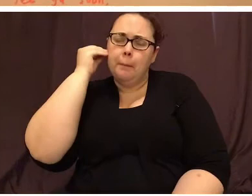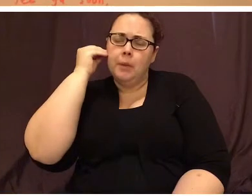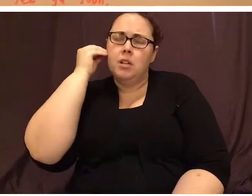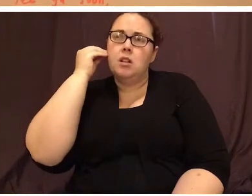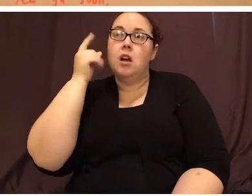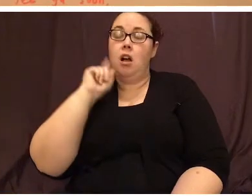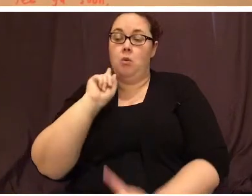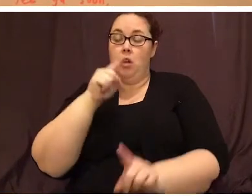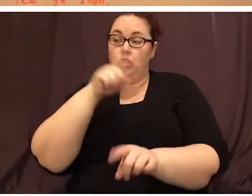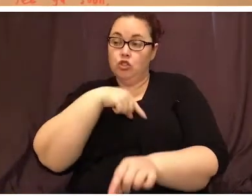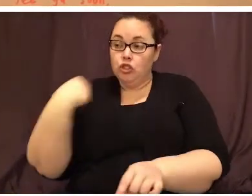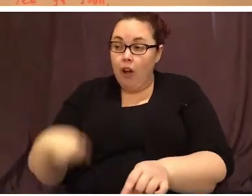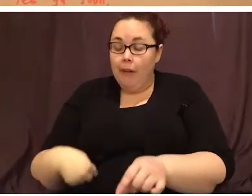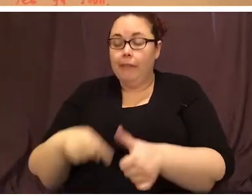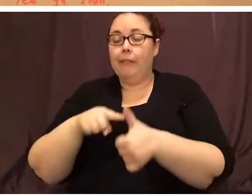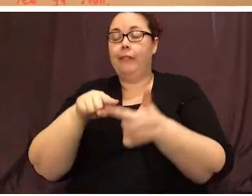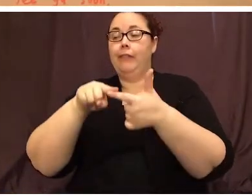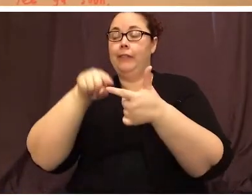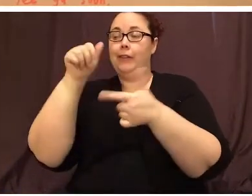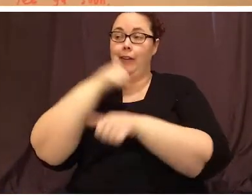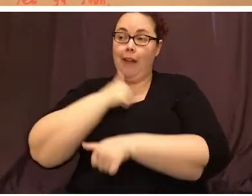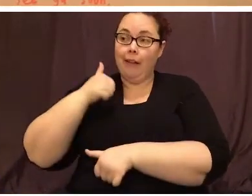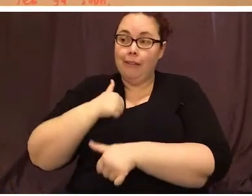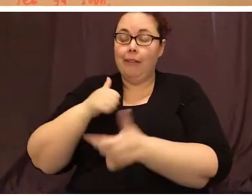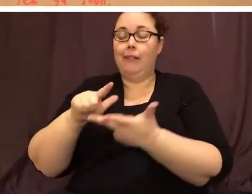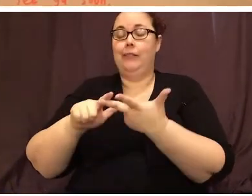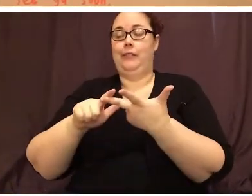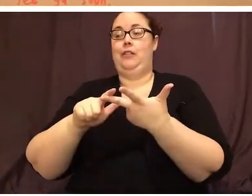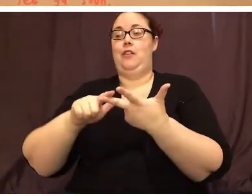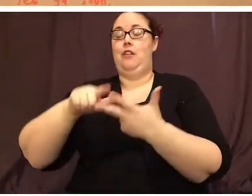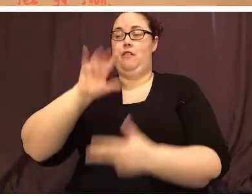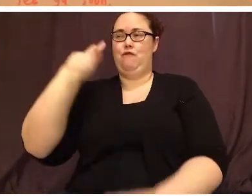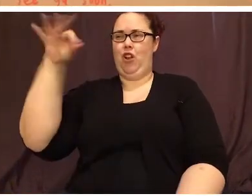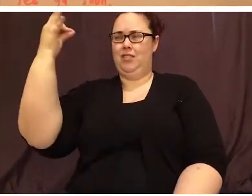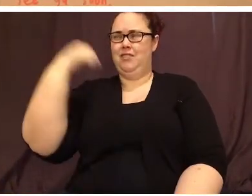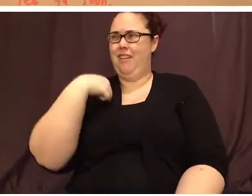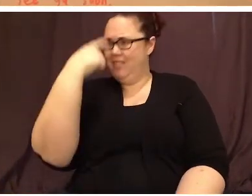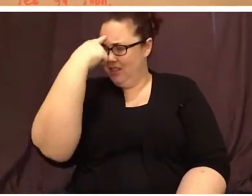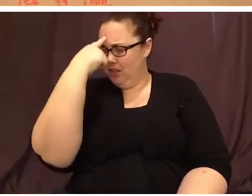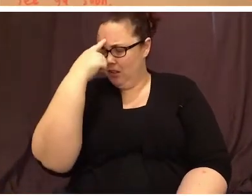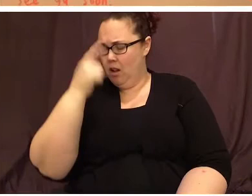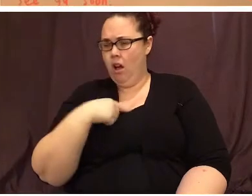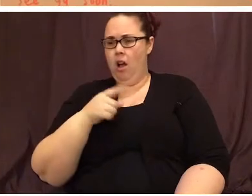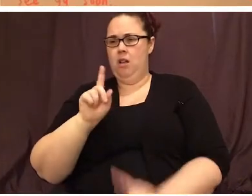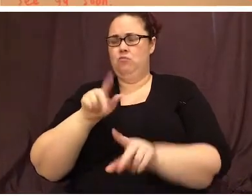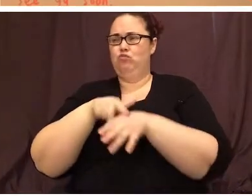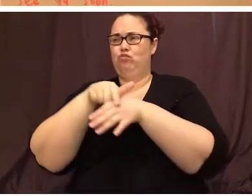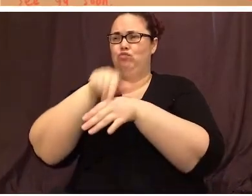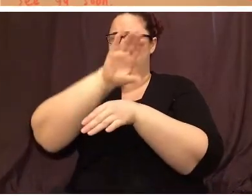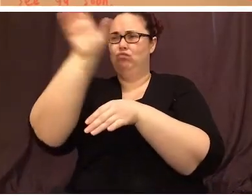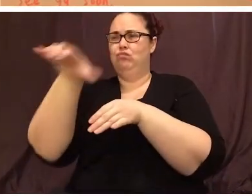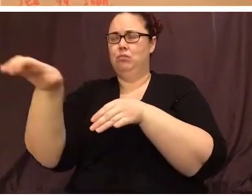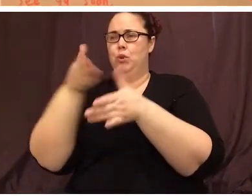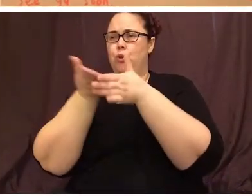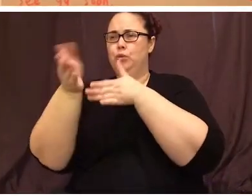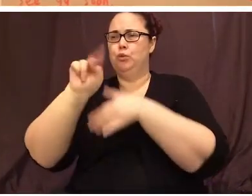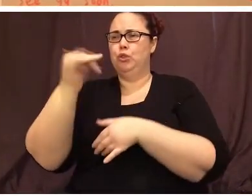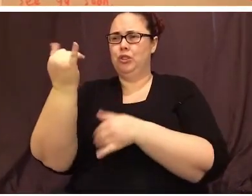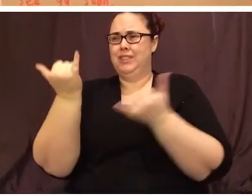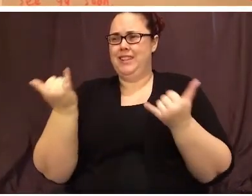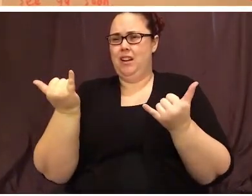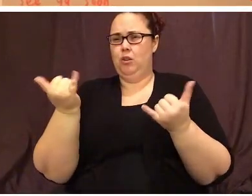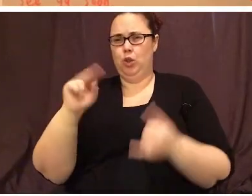China, Canada, and France. I think. Just crossing New Jersey by camel now. New Jersey has giant